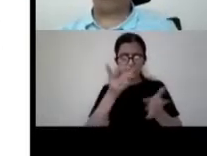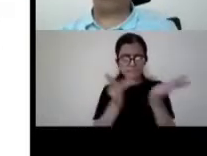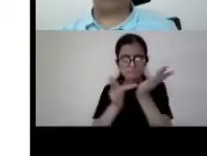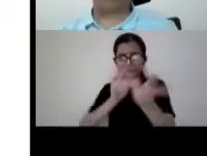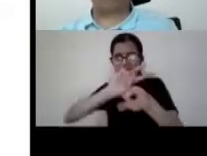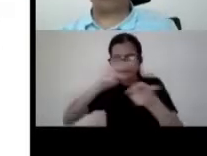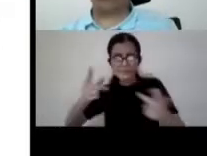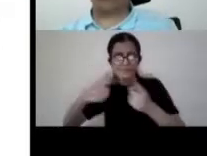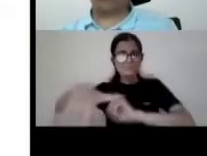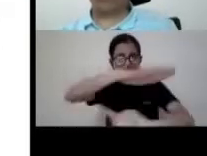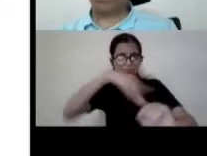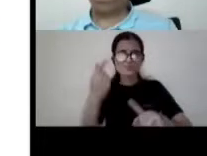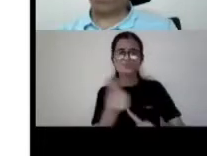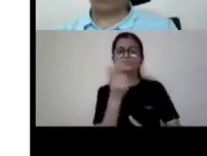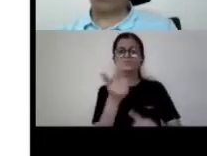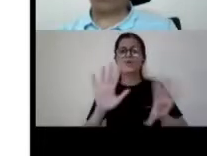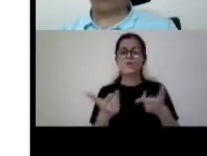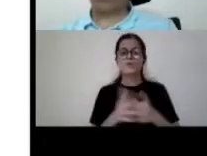this ecosystem